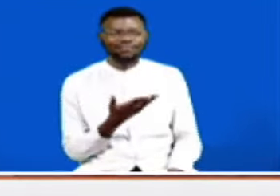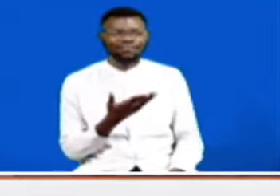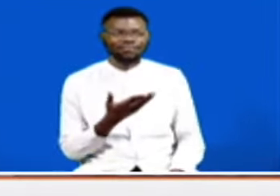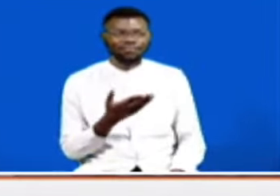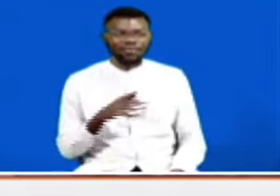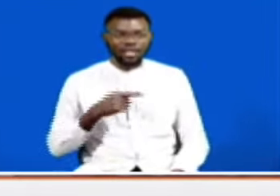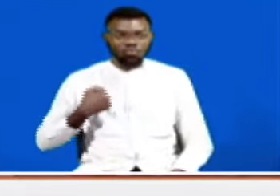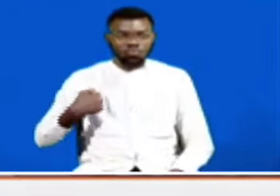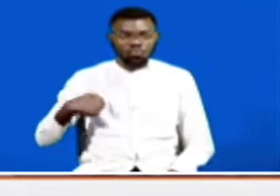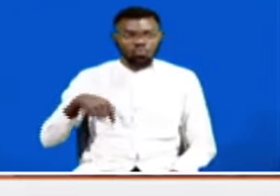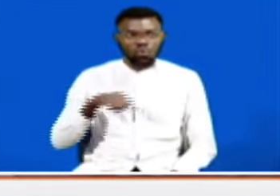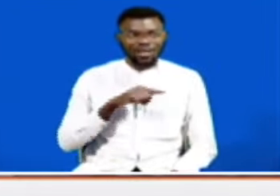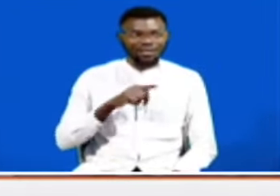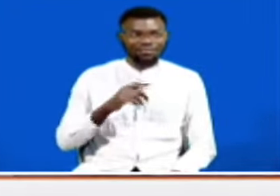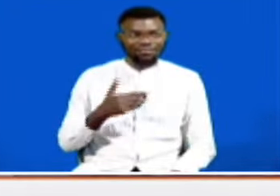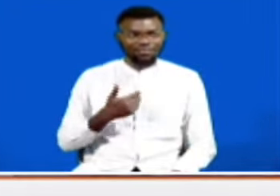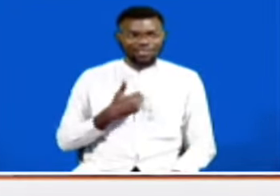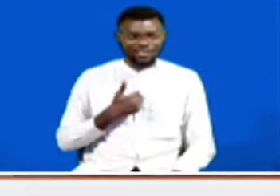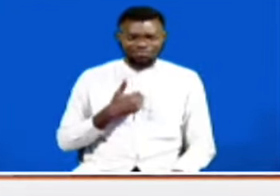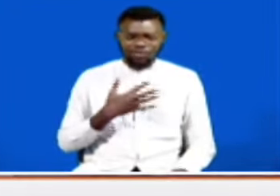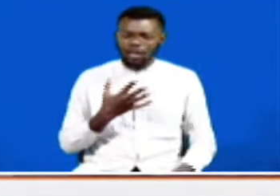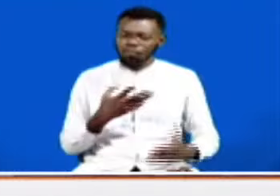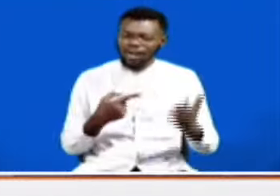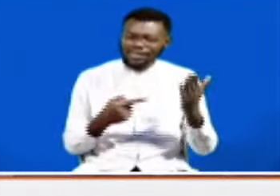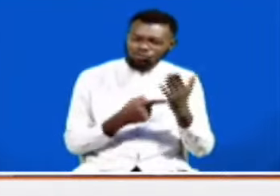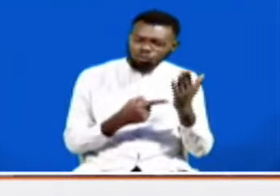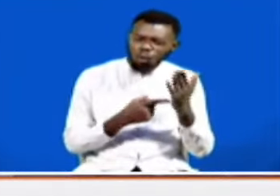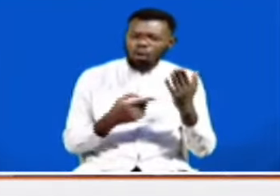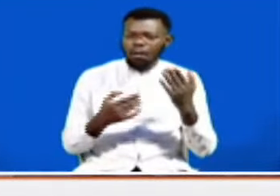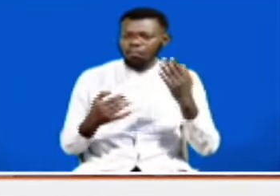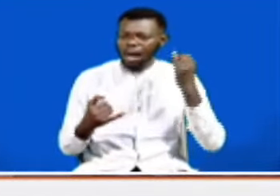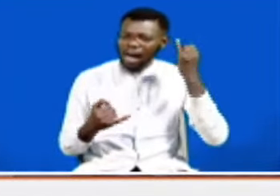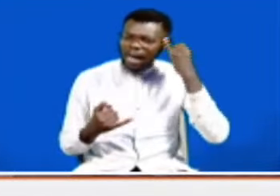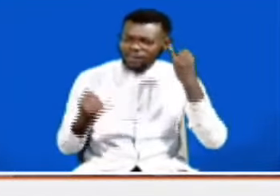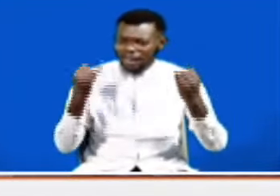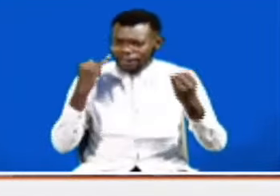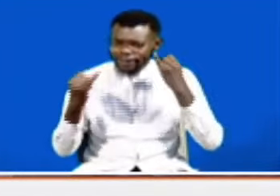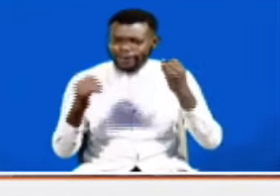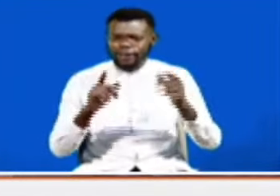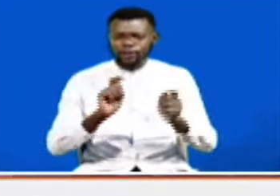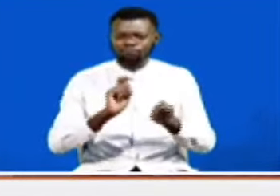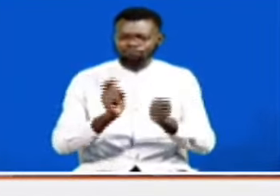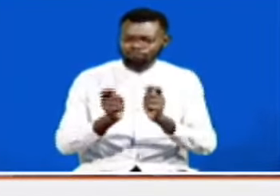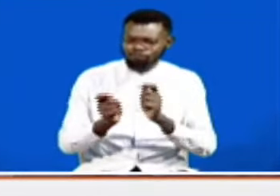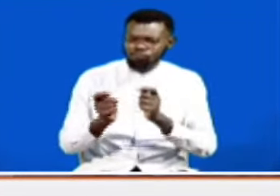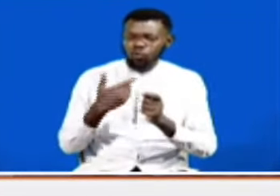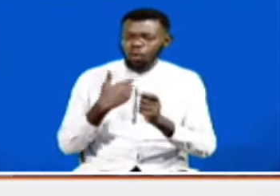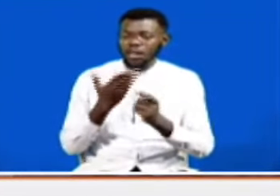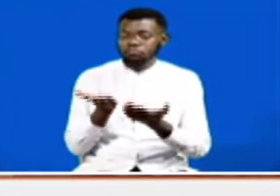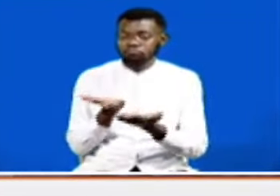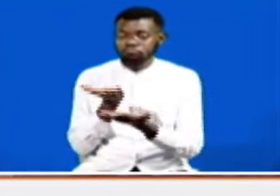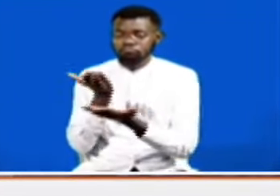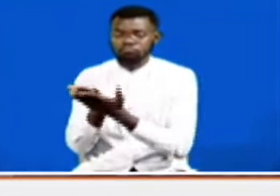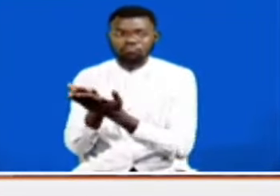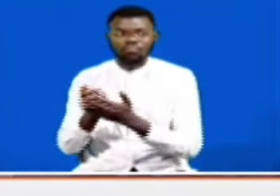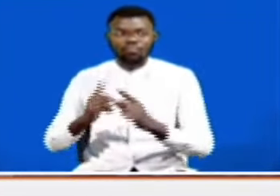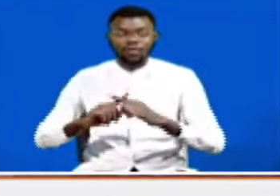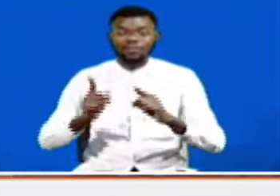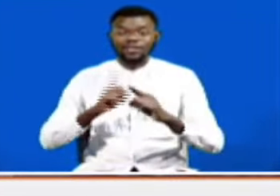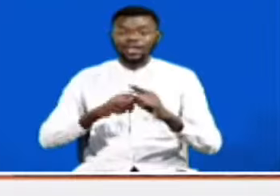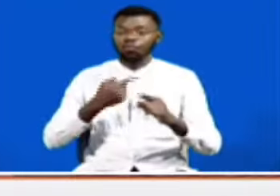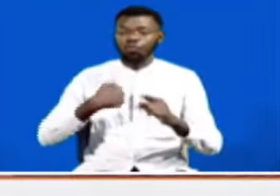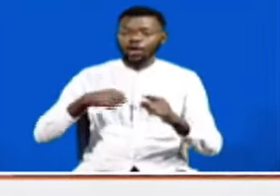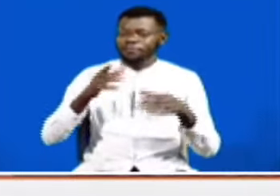us had lined up some very technical and logical amendments. But immediately we came to the house.